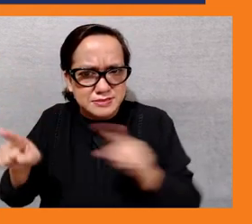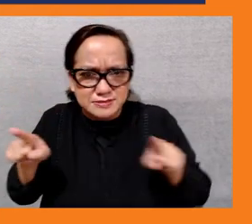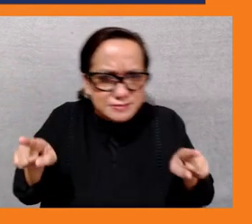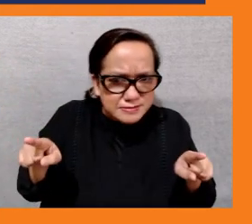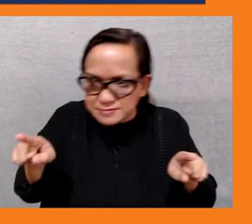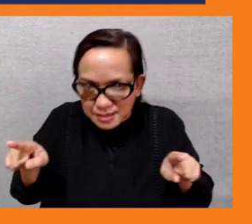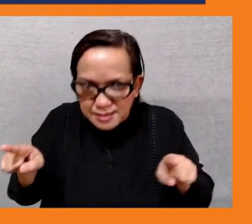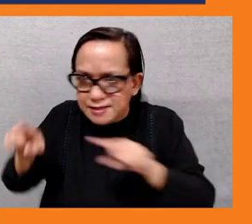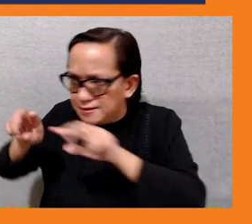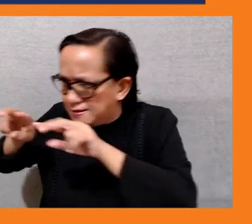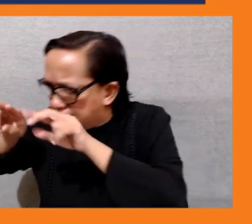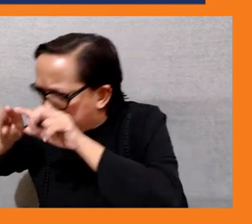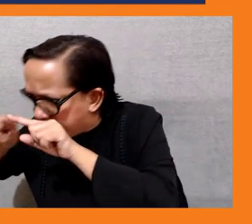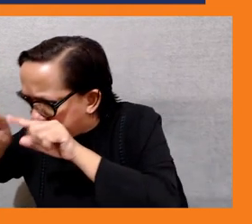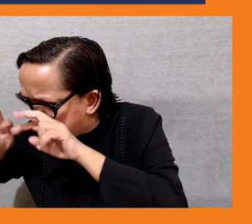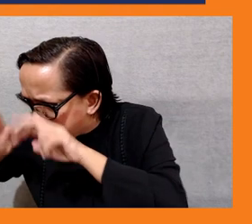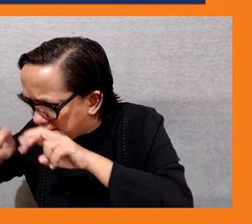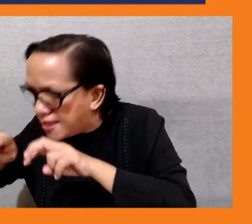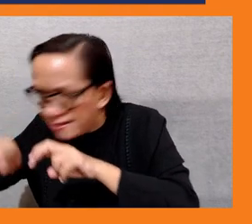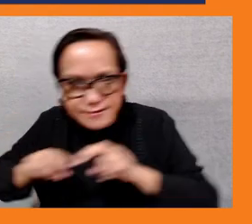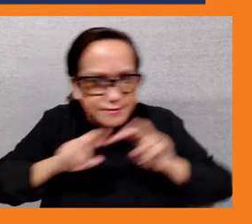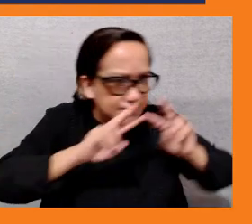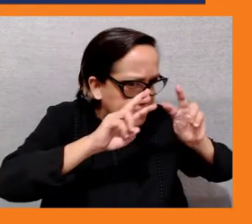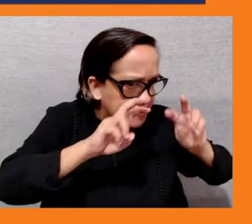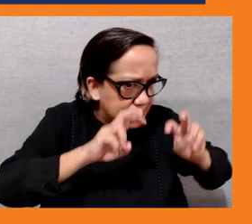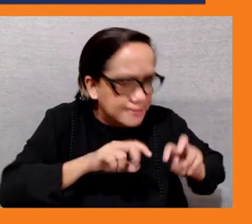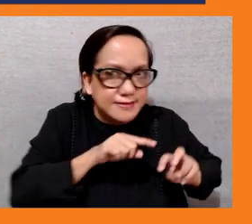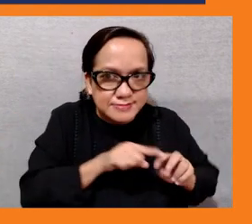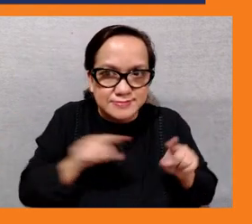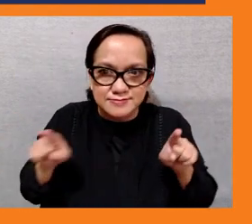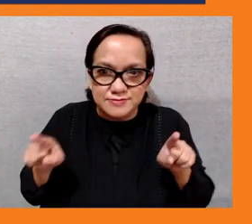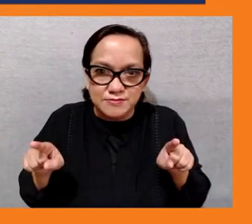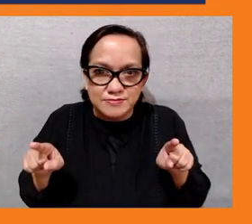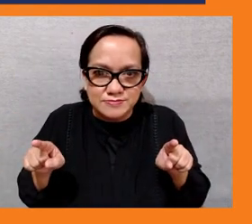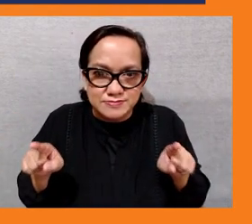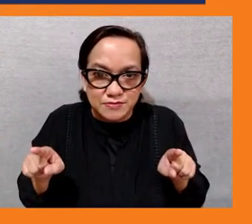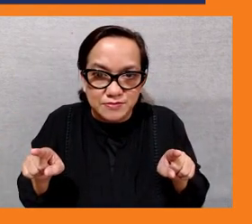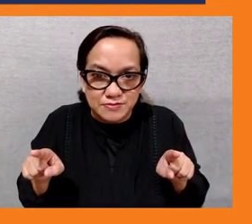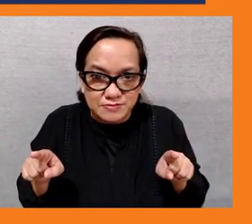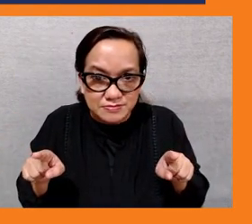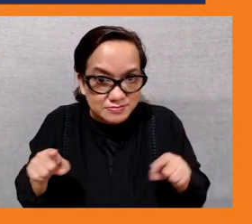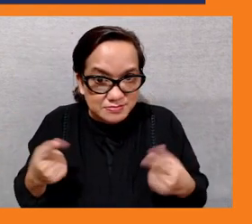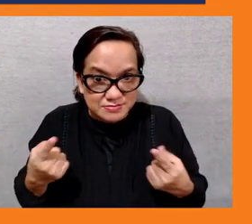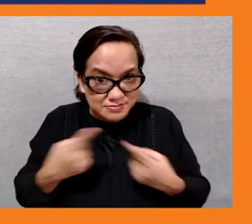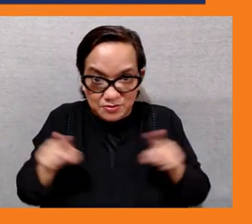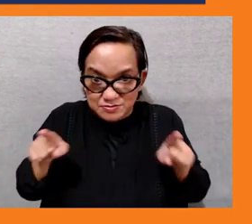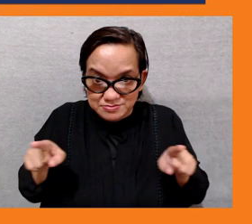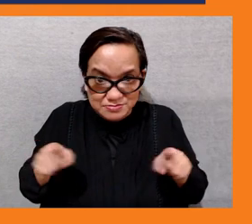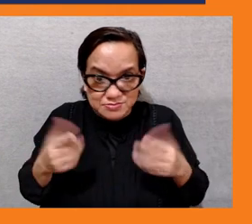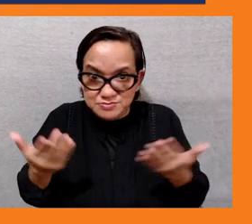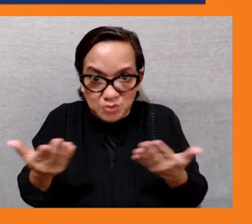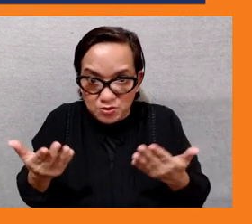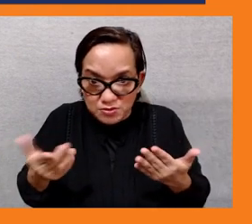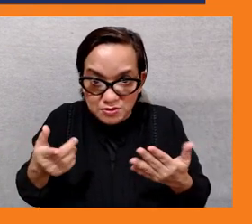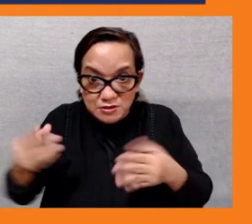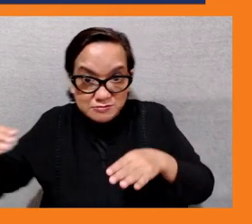of education future skills needed and is that research informing the decision making process for climate policy um so